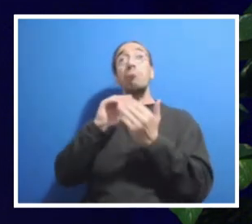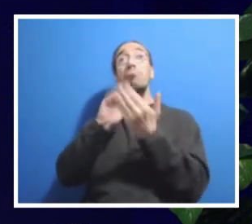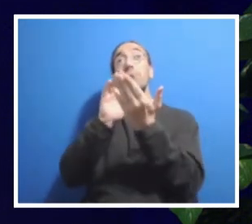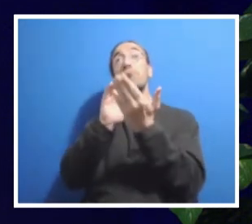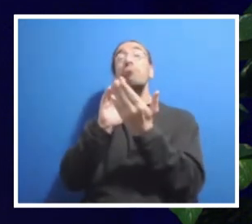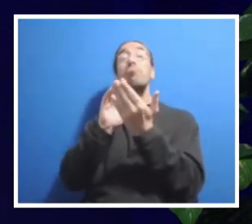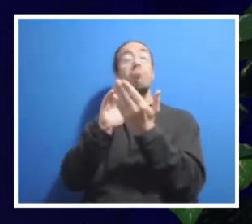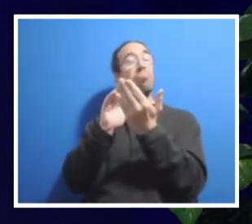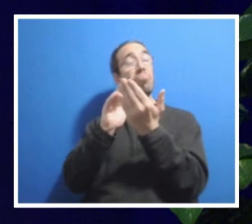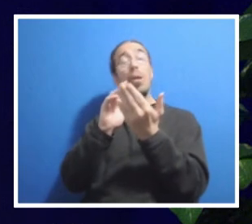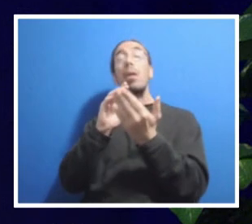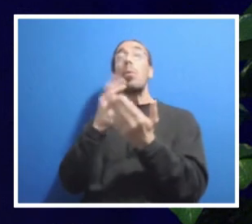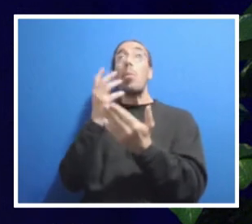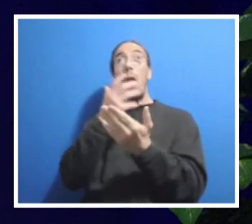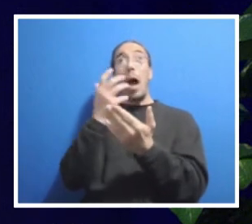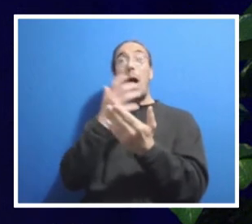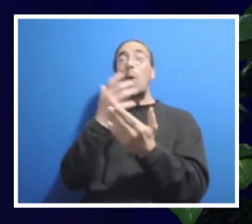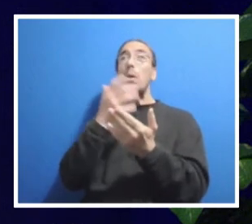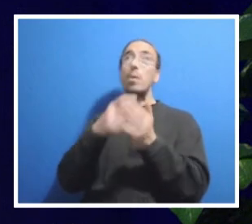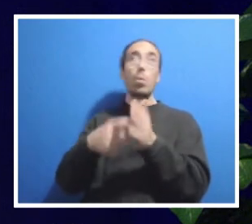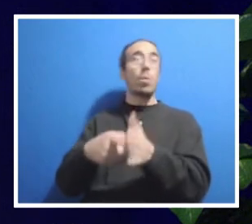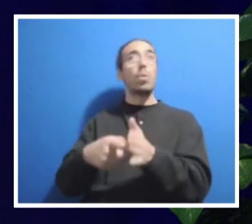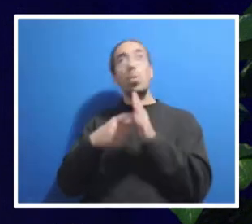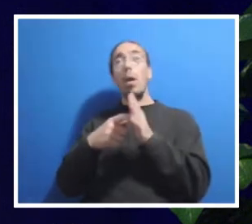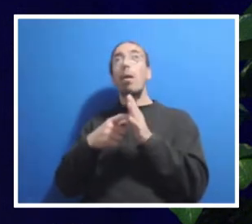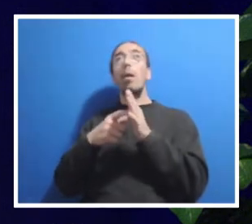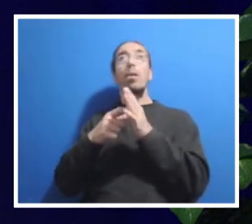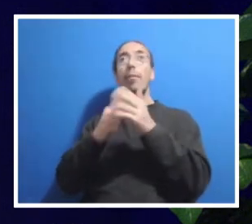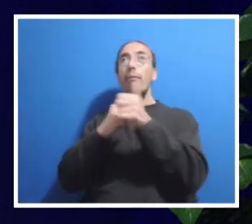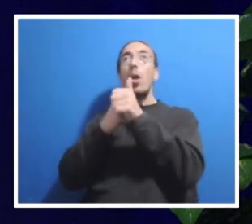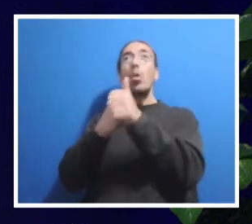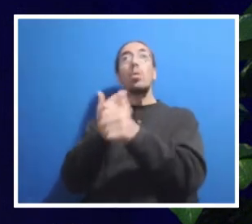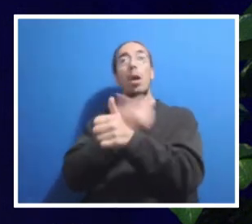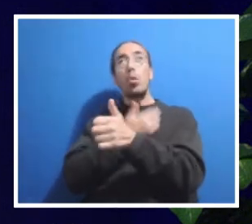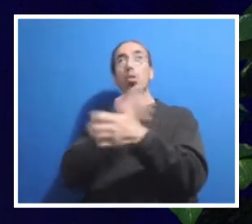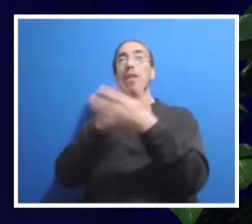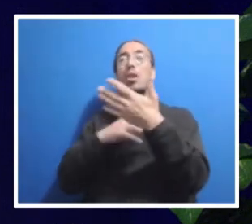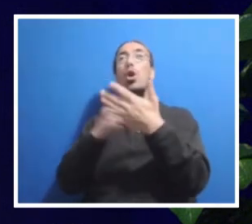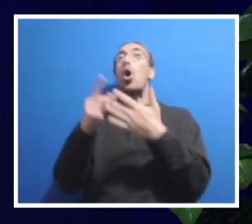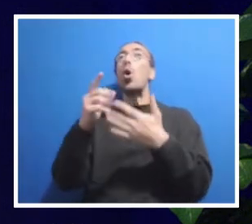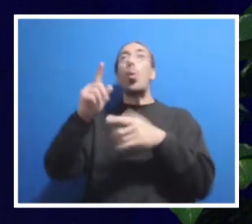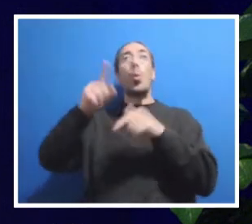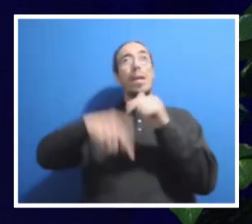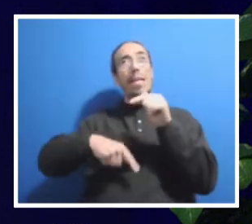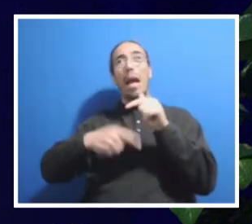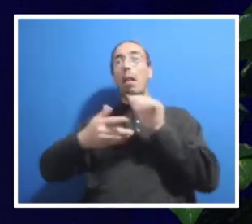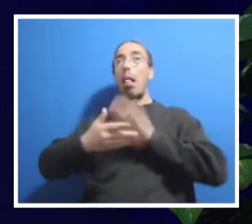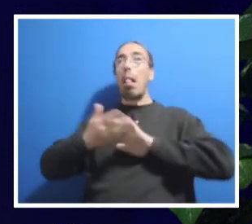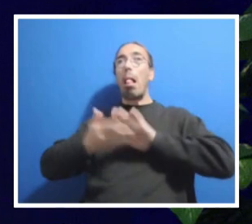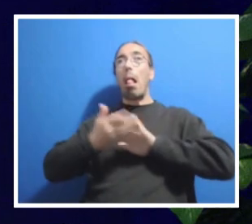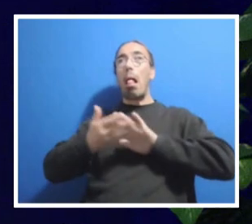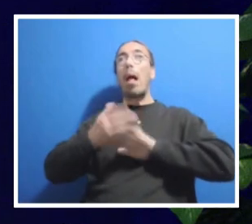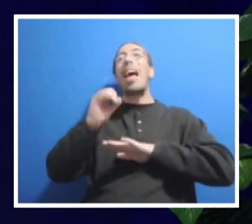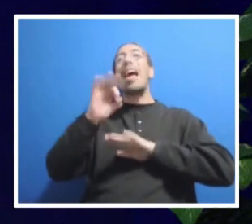necessity because, as Nealey mentioned, we really can't continue to operate in a deficit environment. So we're going to roll that new budget